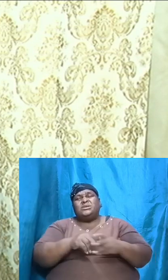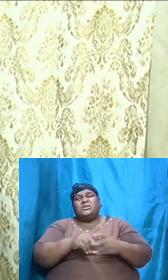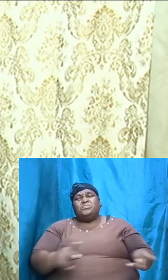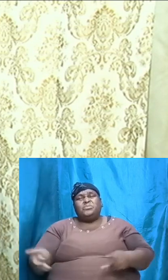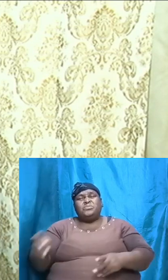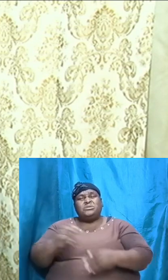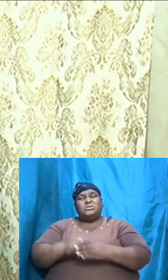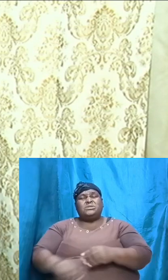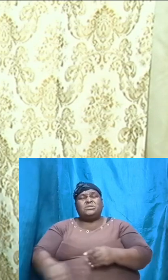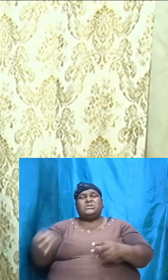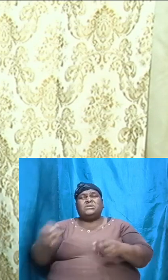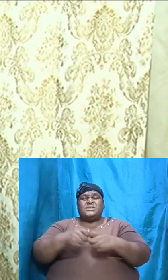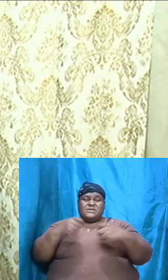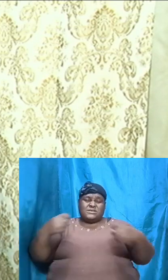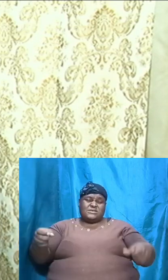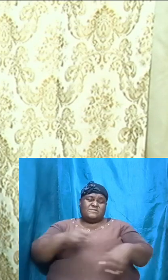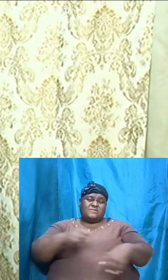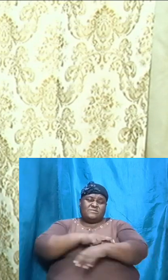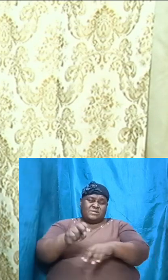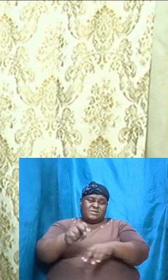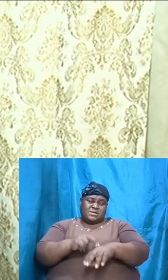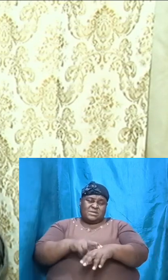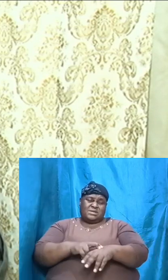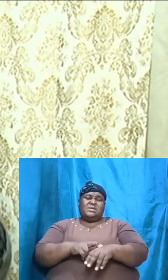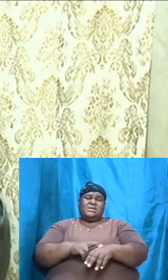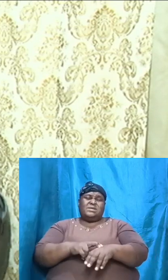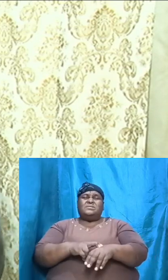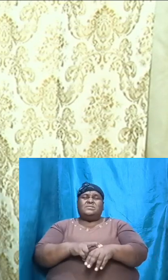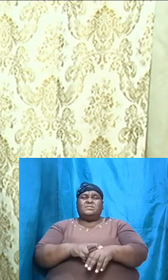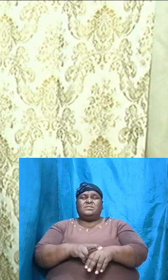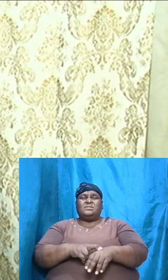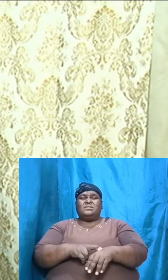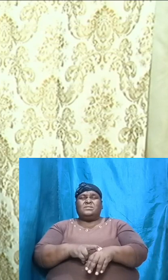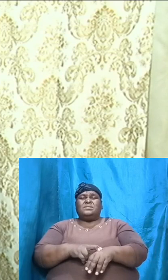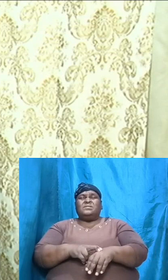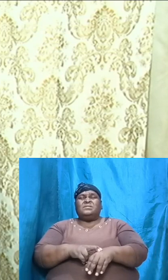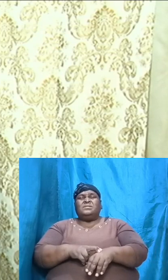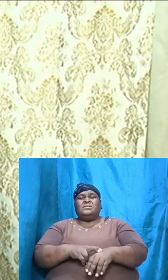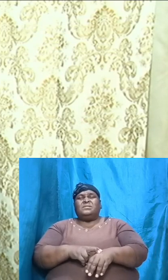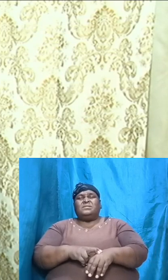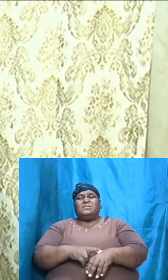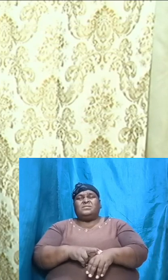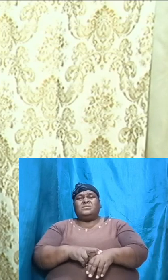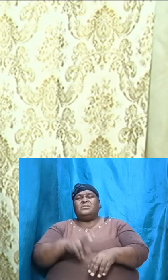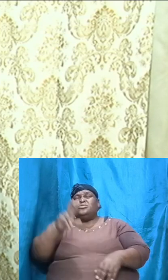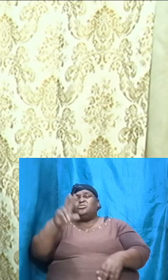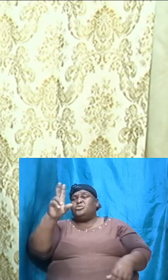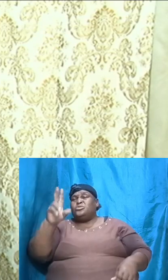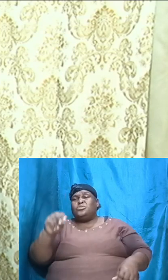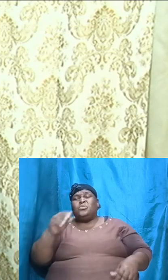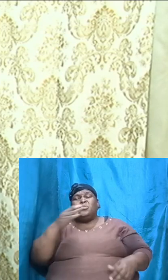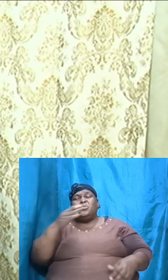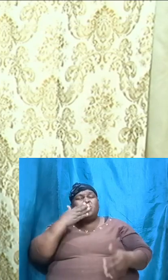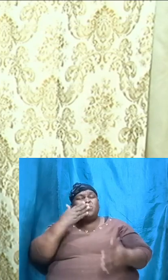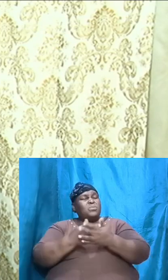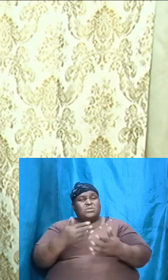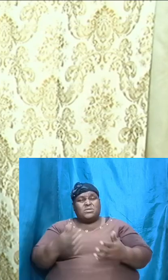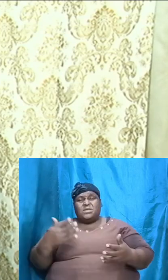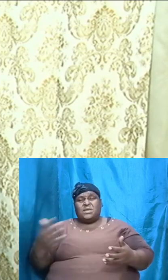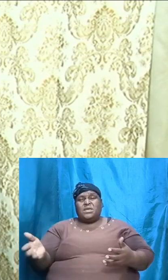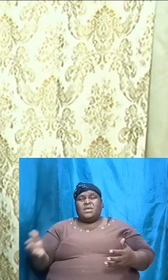flesh, because of what sin has done to this body, there is no good thing